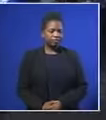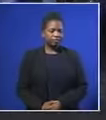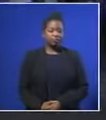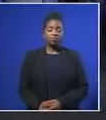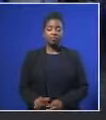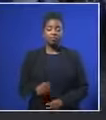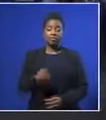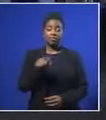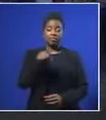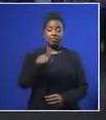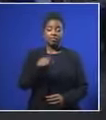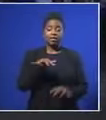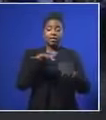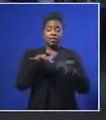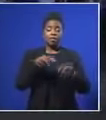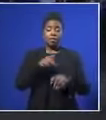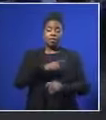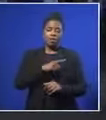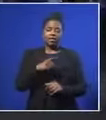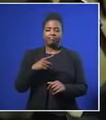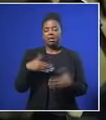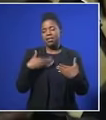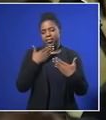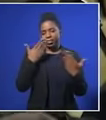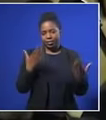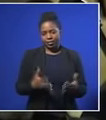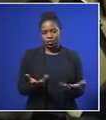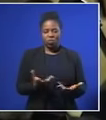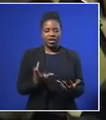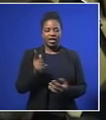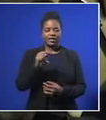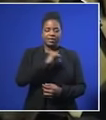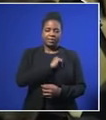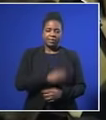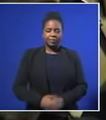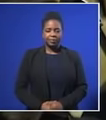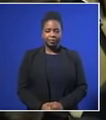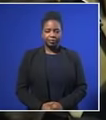society. though, and they weren't happy. Desan Tathia, Freyhead.